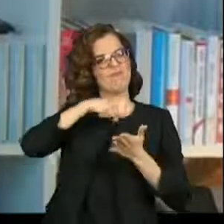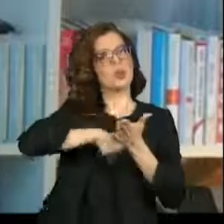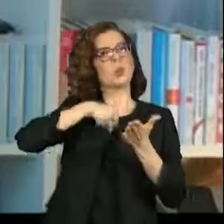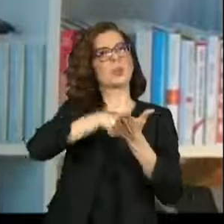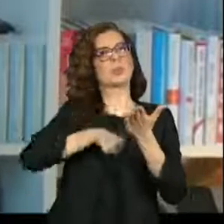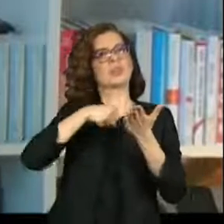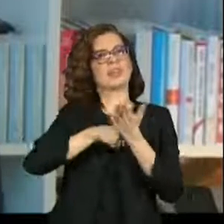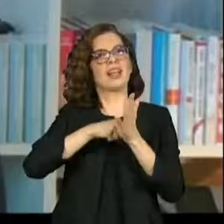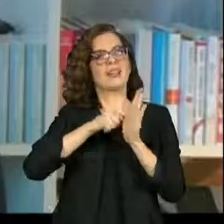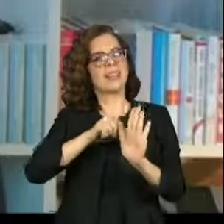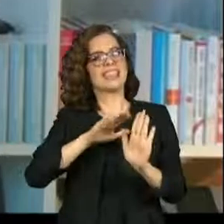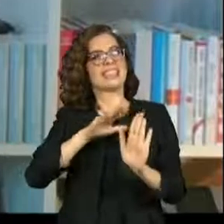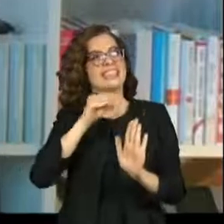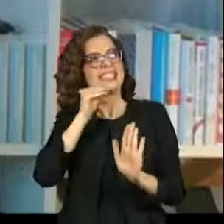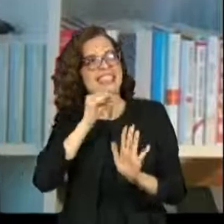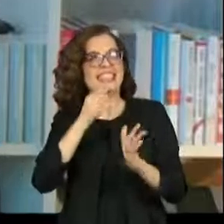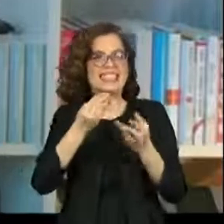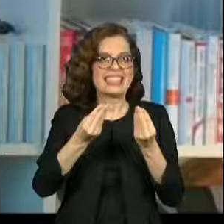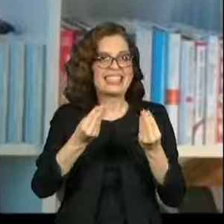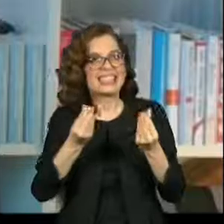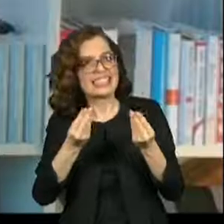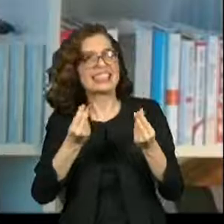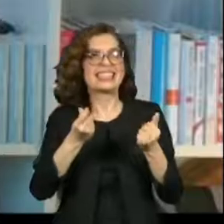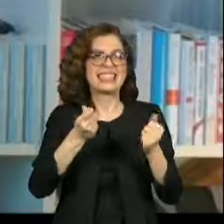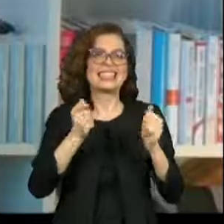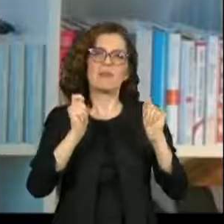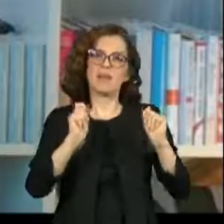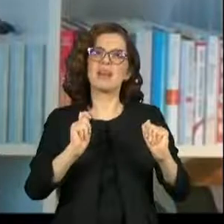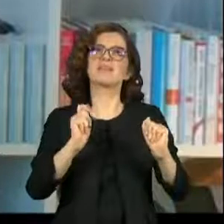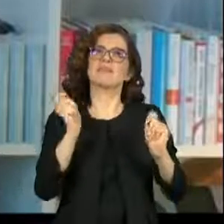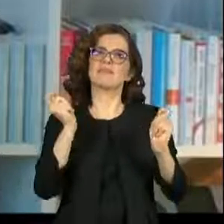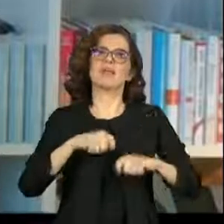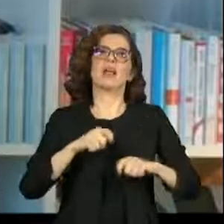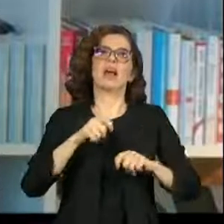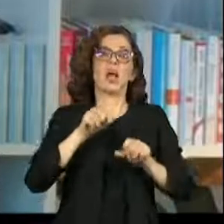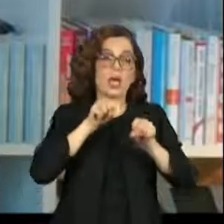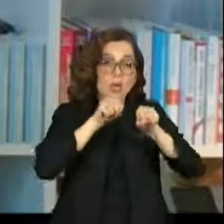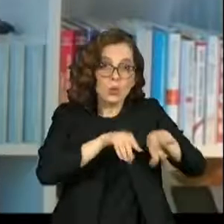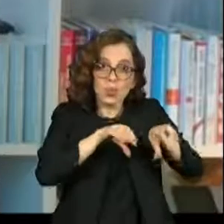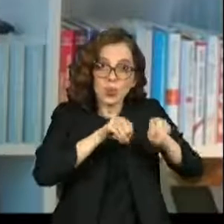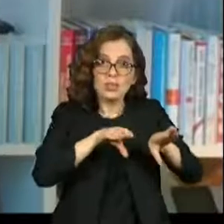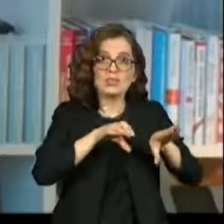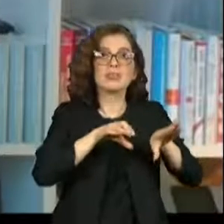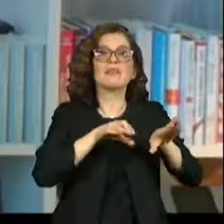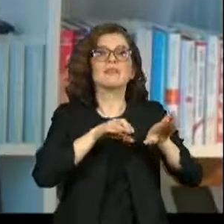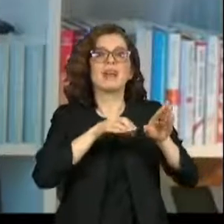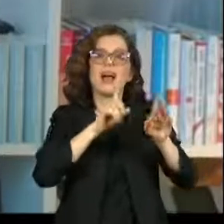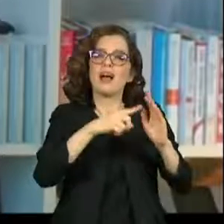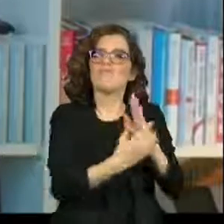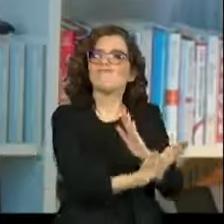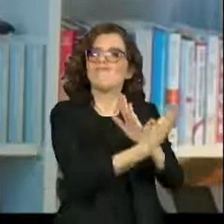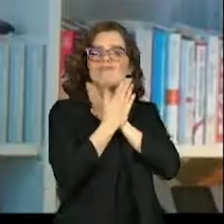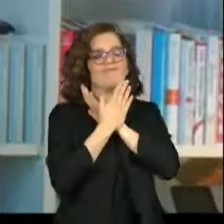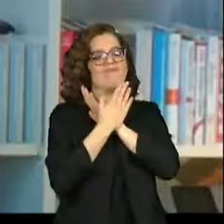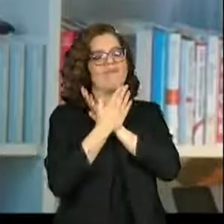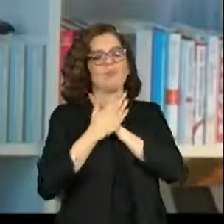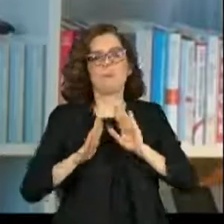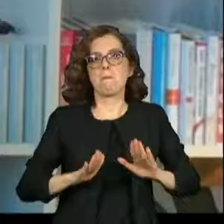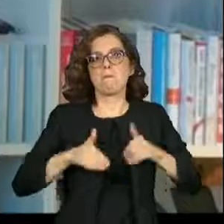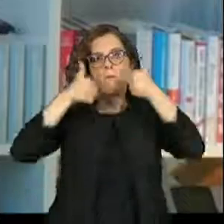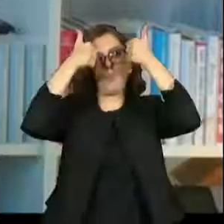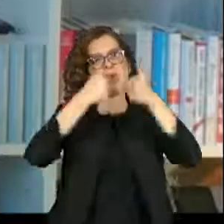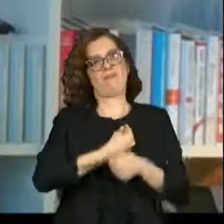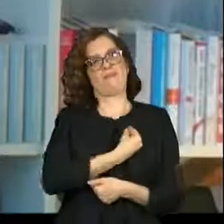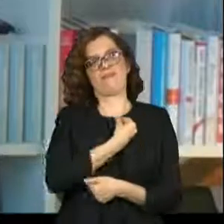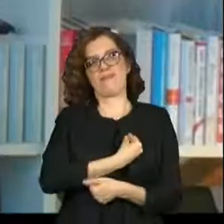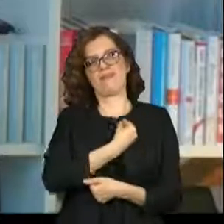things, you know, social mobility is very fragile and how education is really the path forward